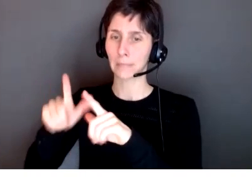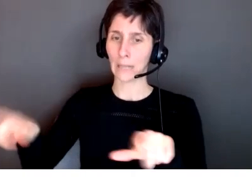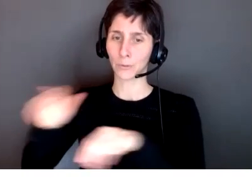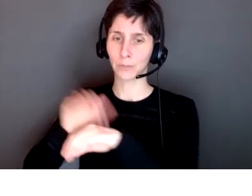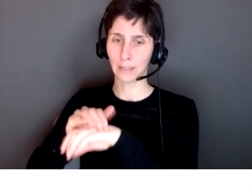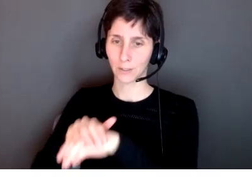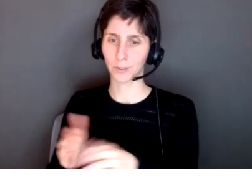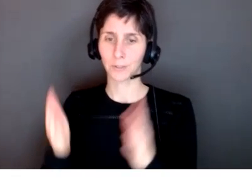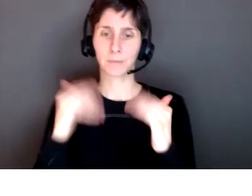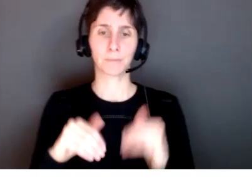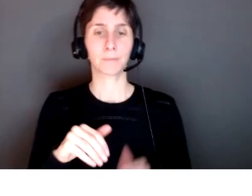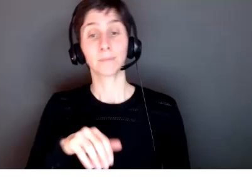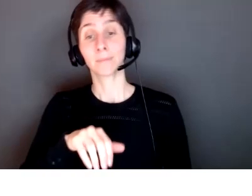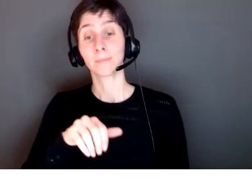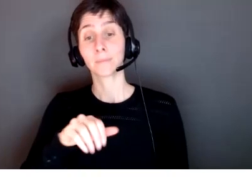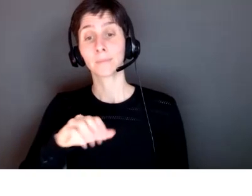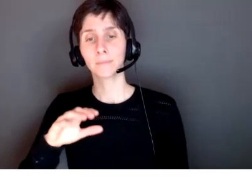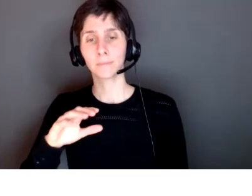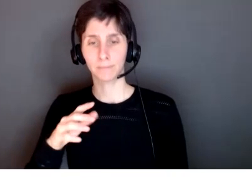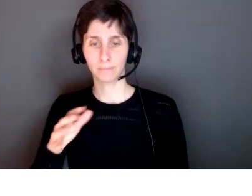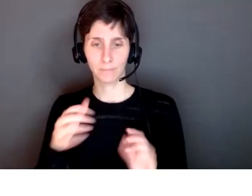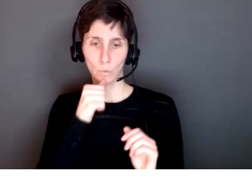and we have a lot of yes in the chat